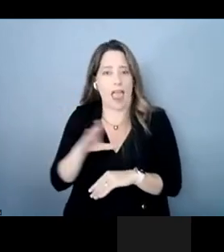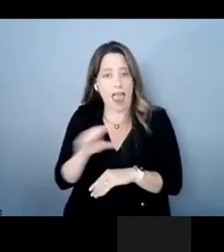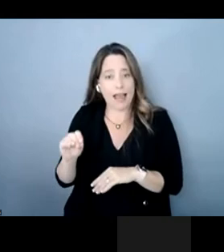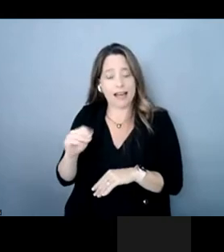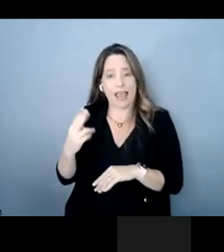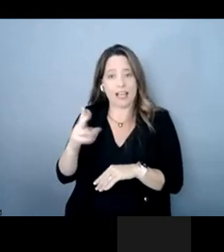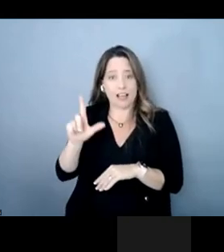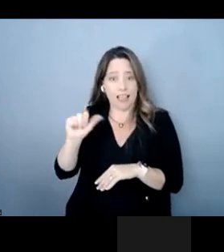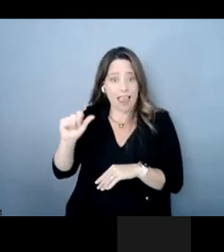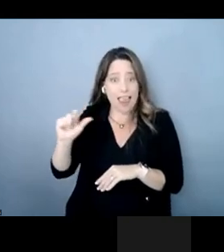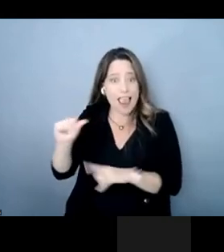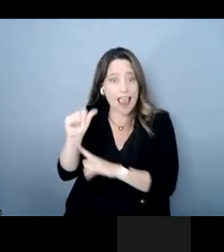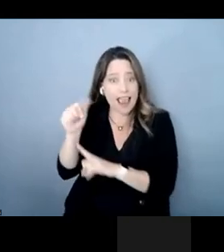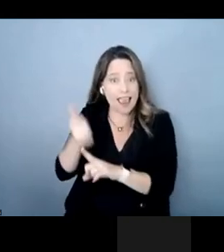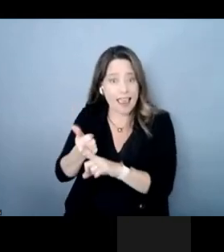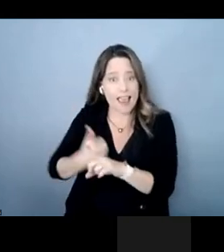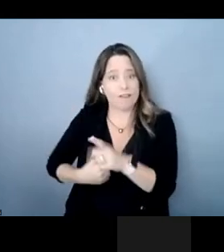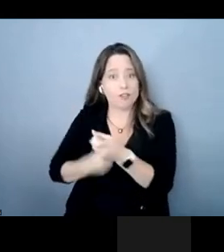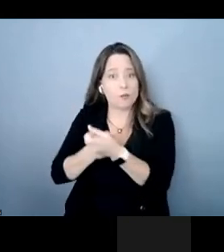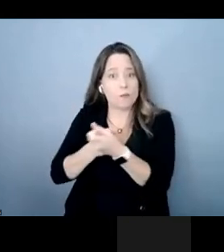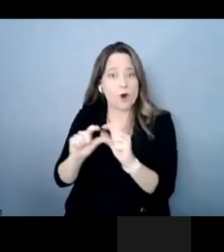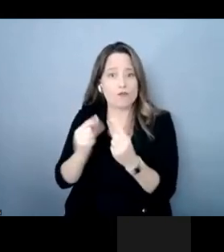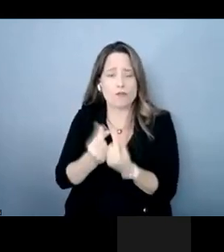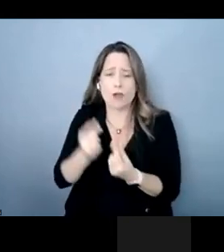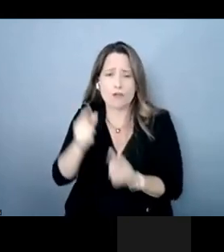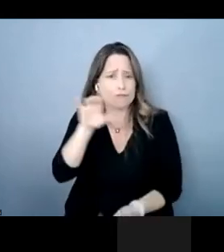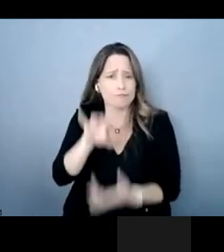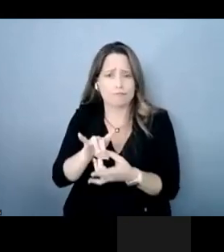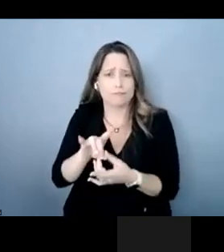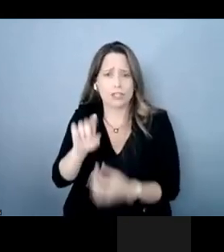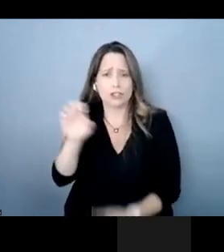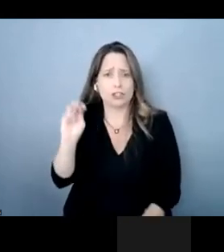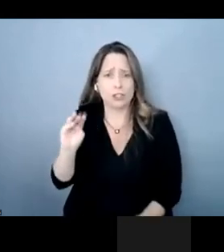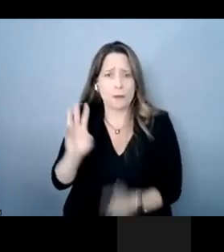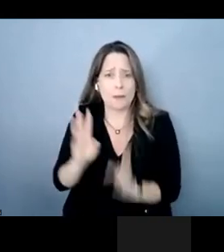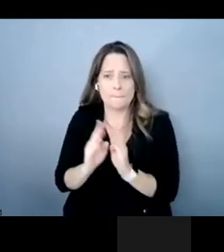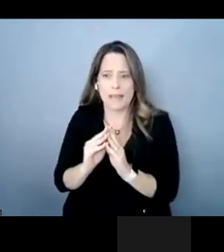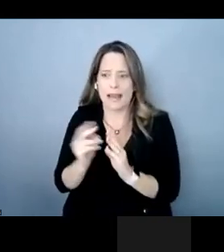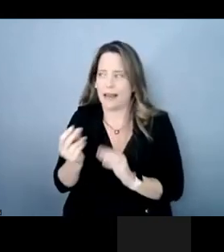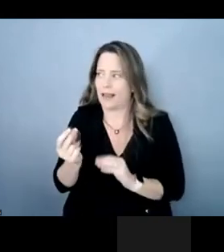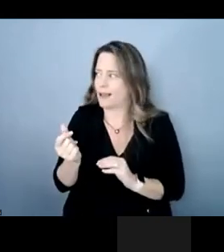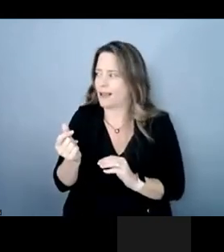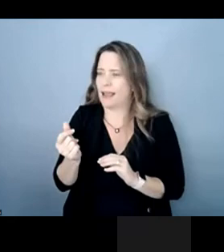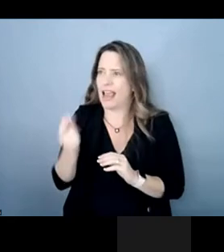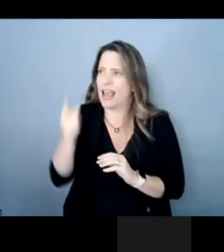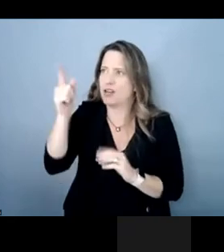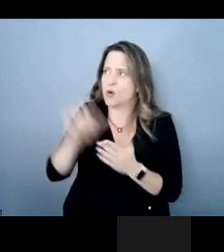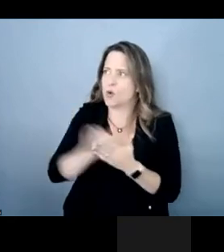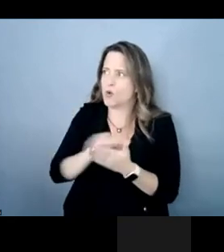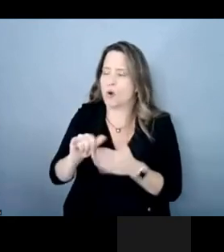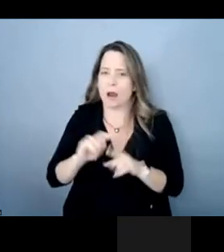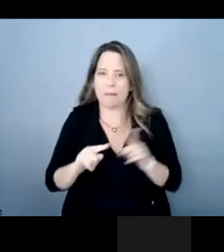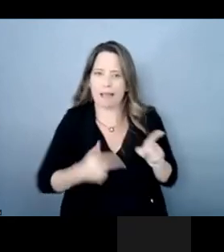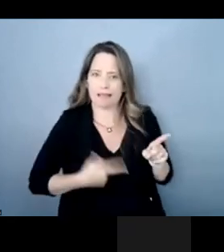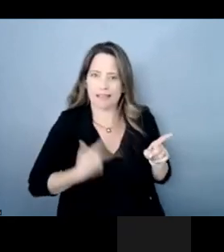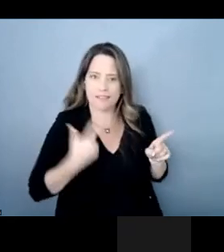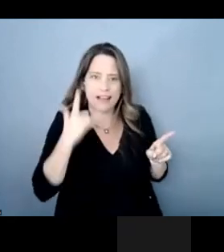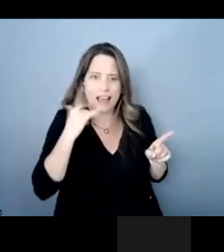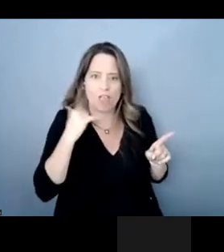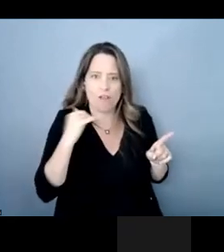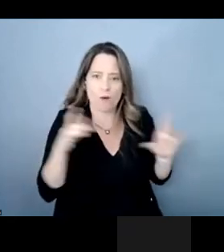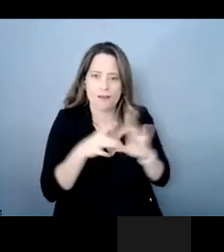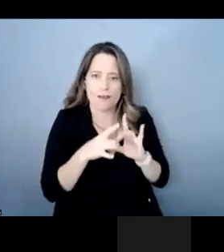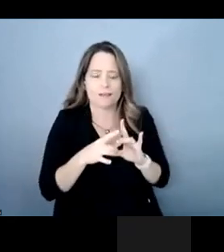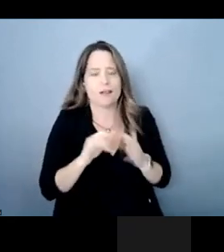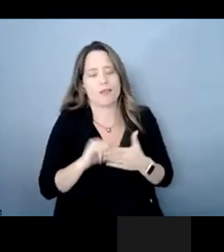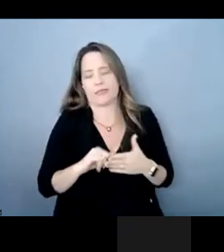support groups you can jump on the zoom meeting that's happening in new york and be in california so that support is